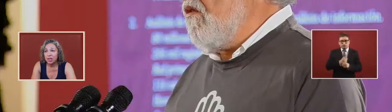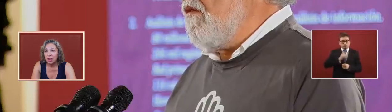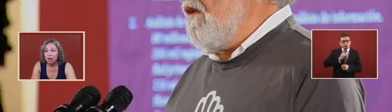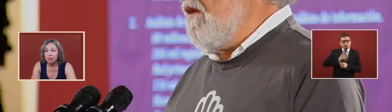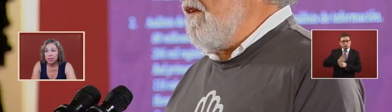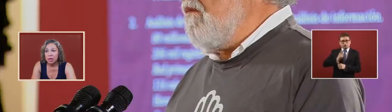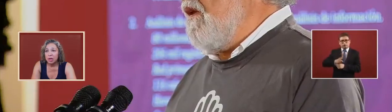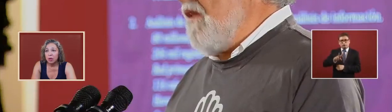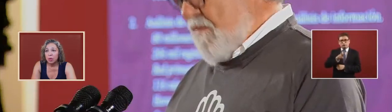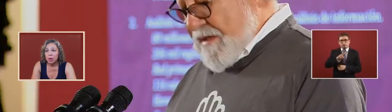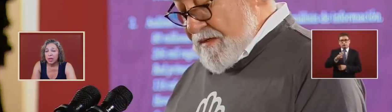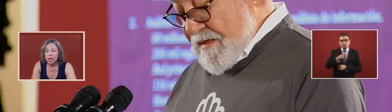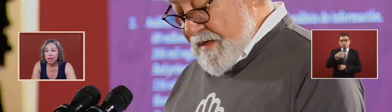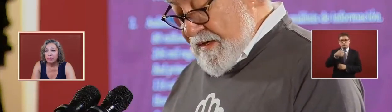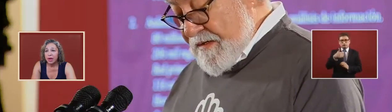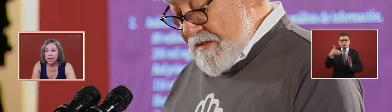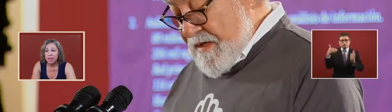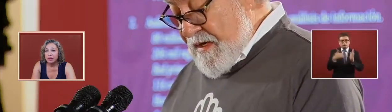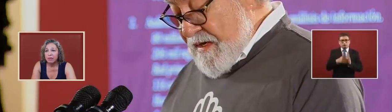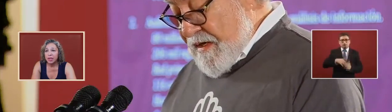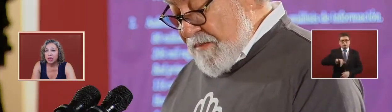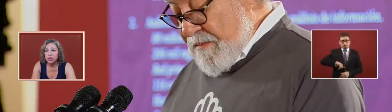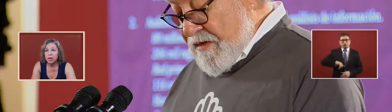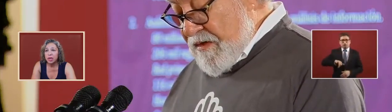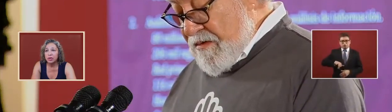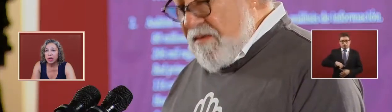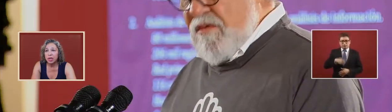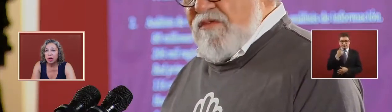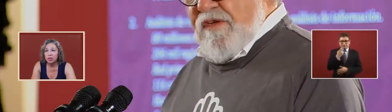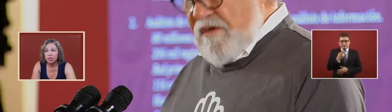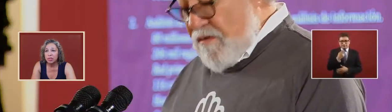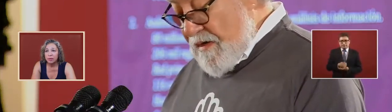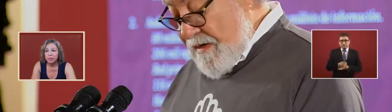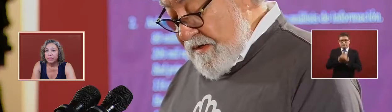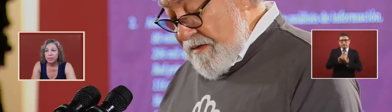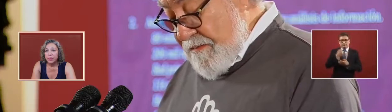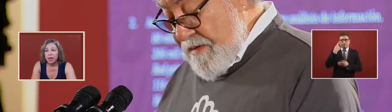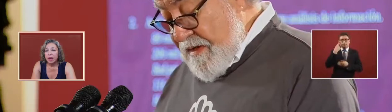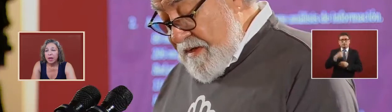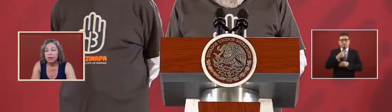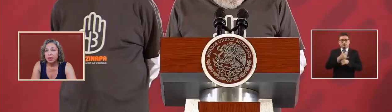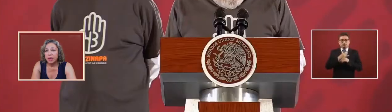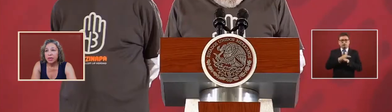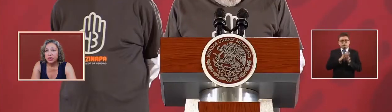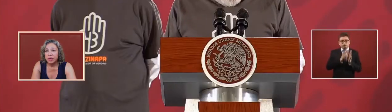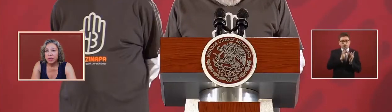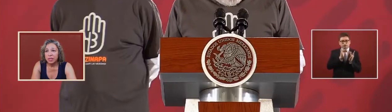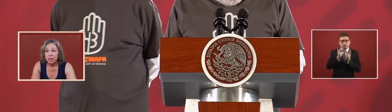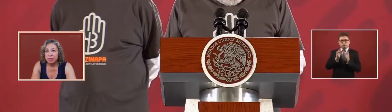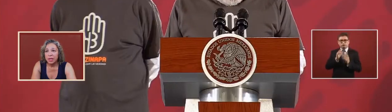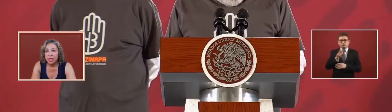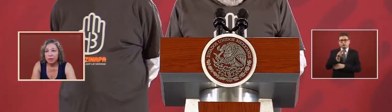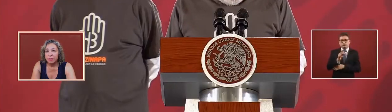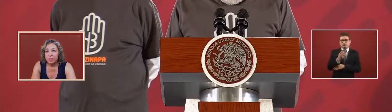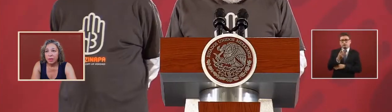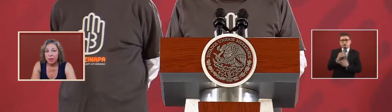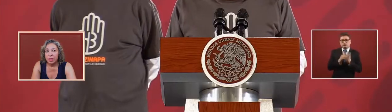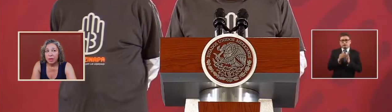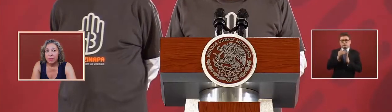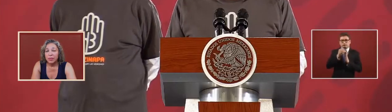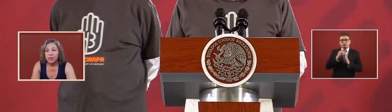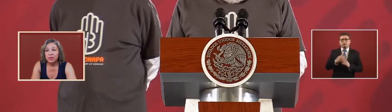000 calls where they have identified 200 calls of interest that